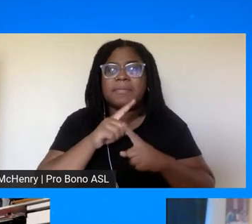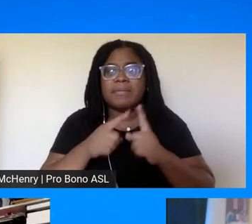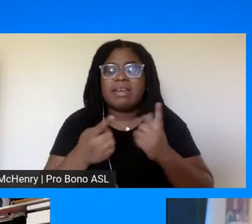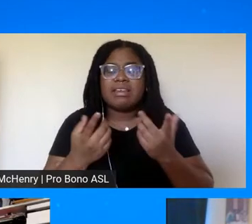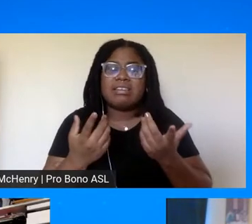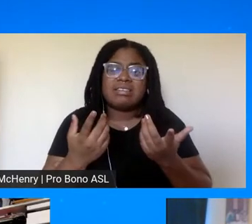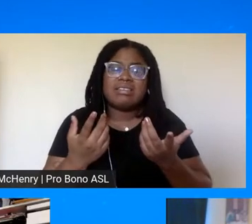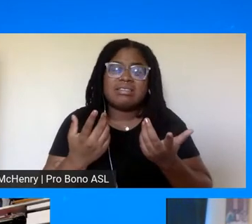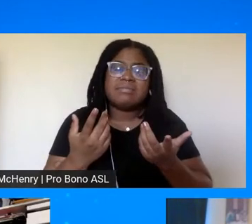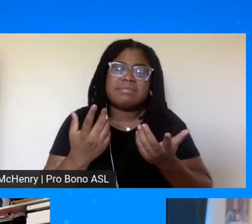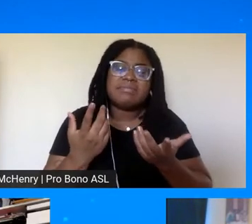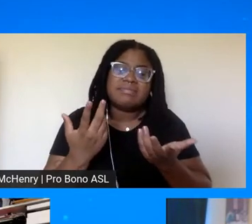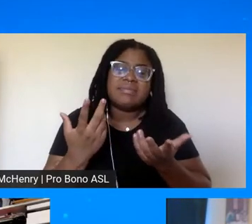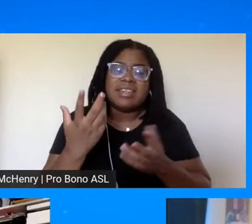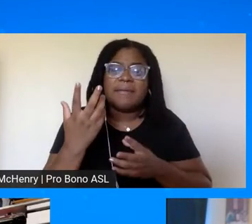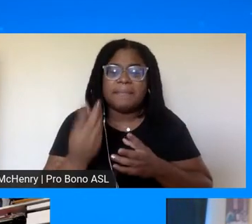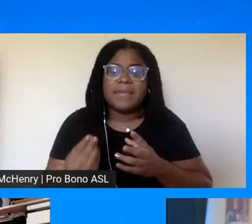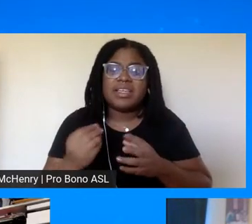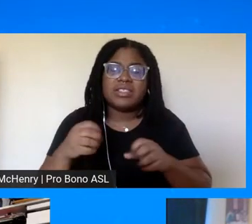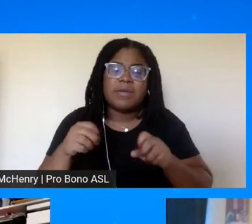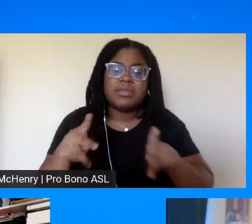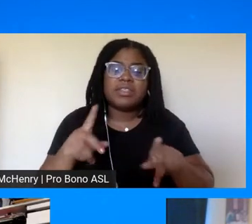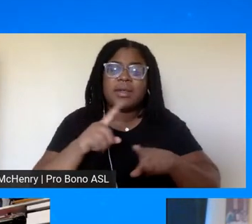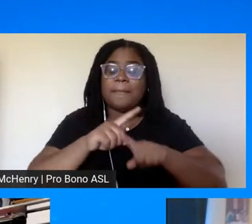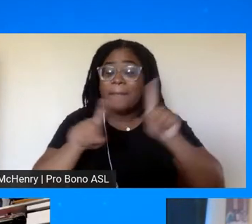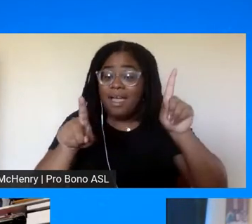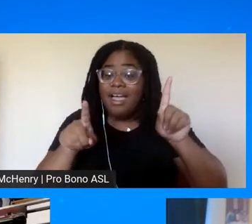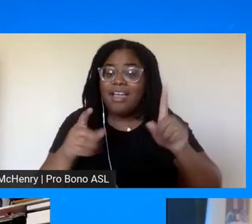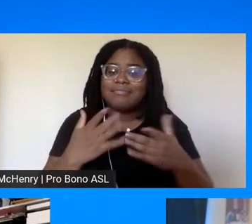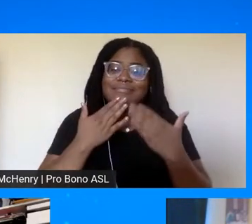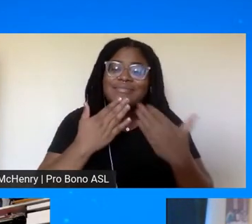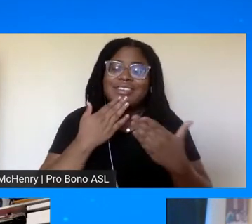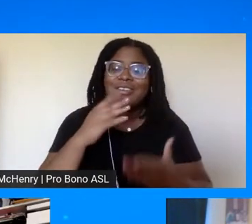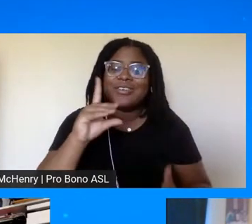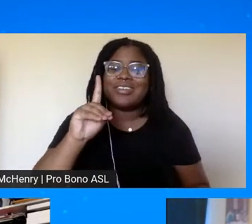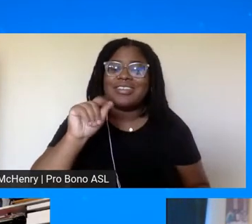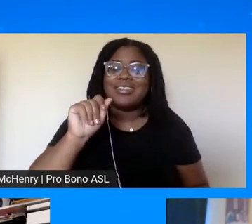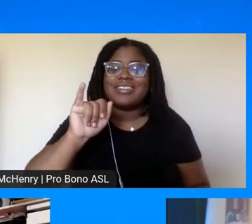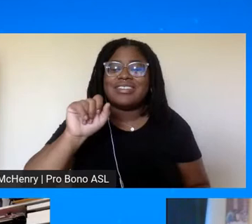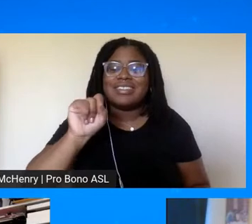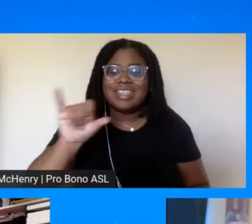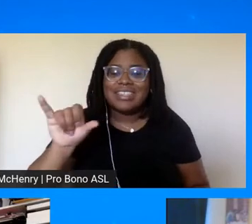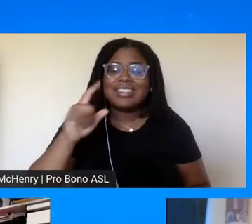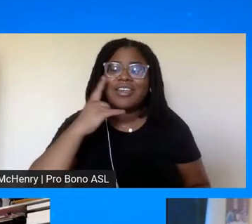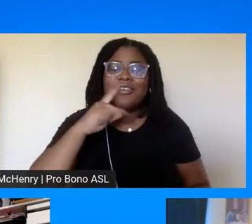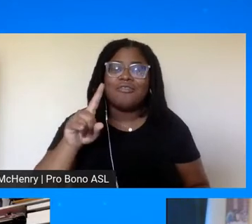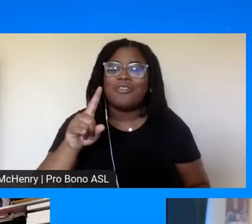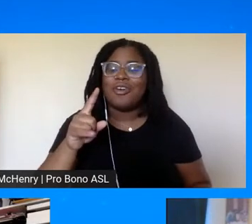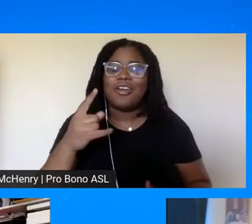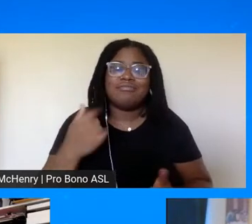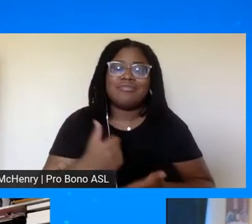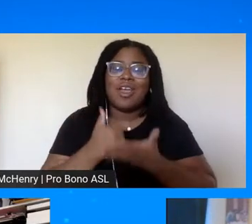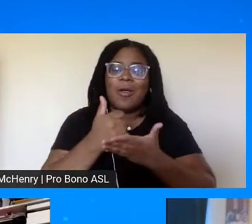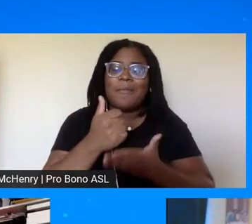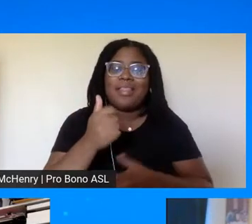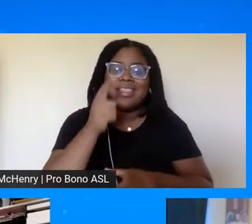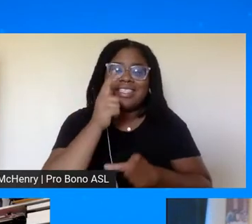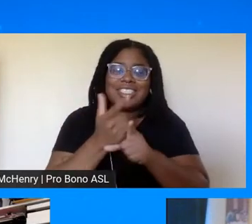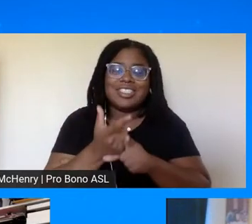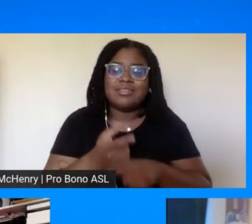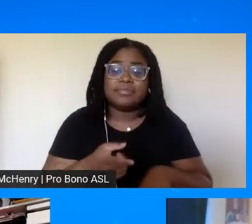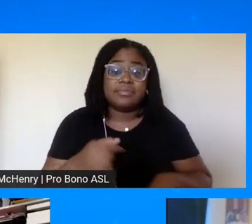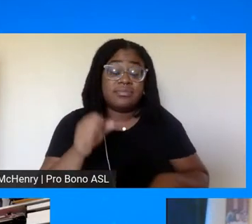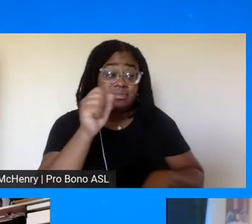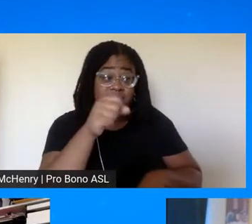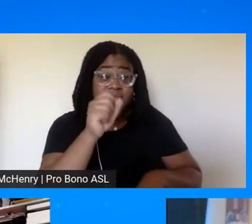opportunity but daisy bates held down for the sisters so we appreciate that but yeah and she was and she was in the